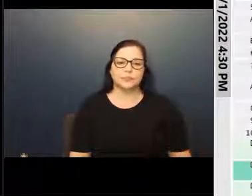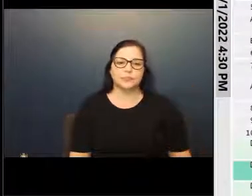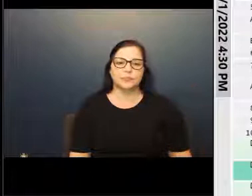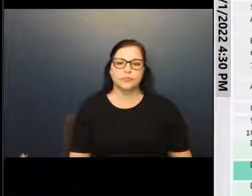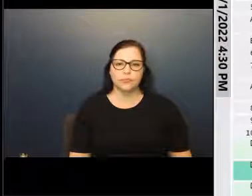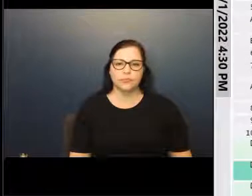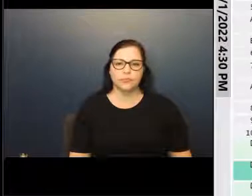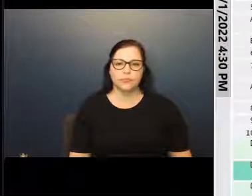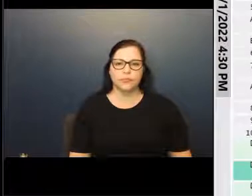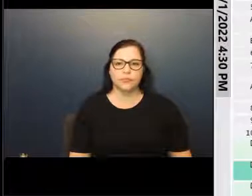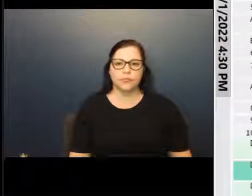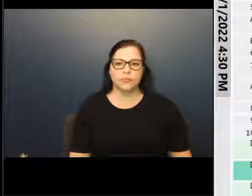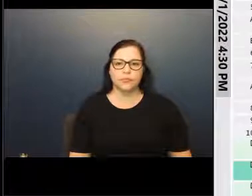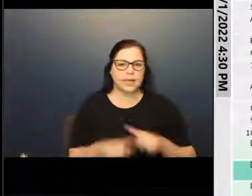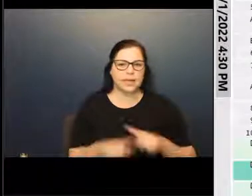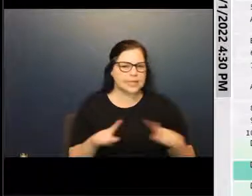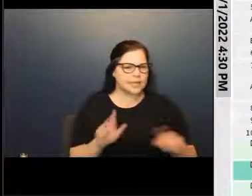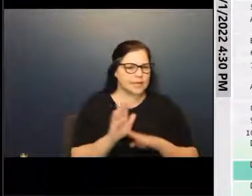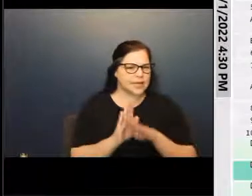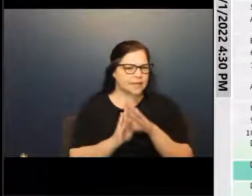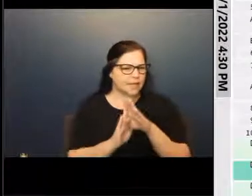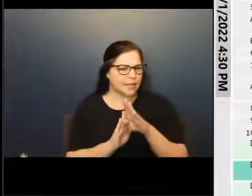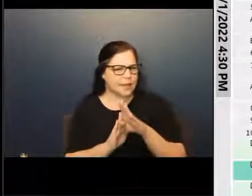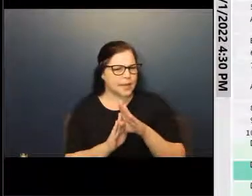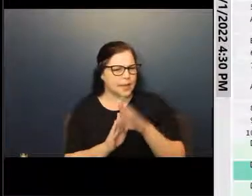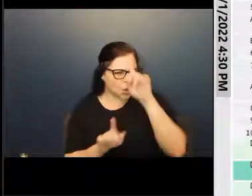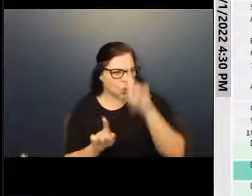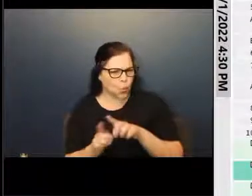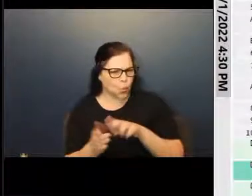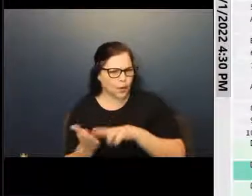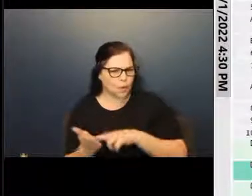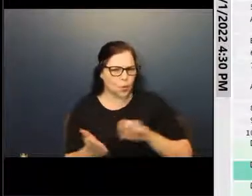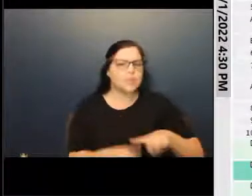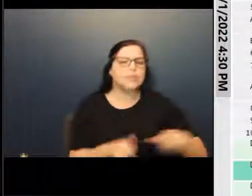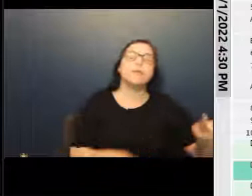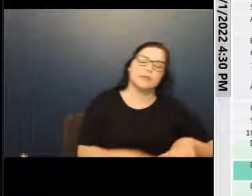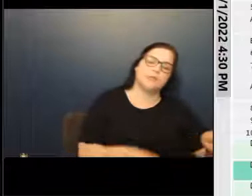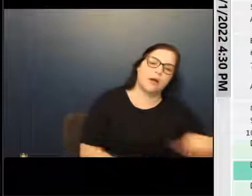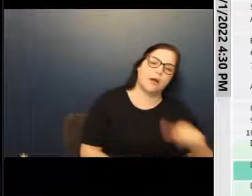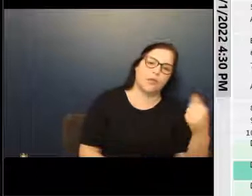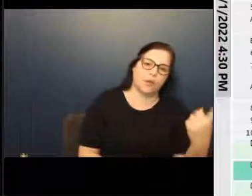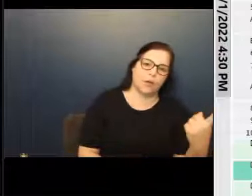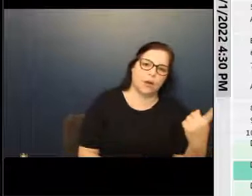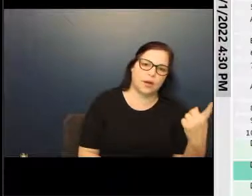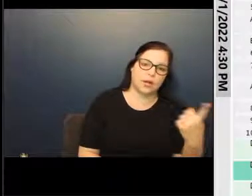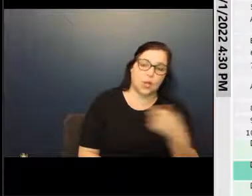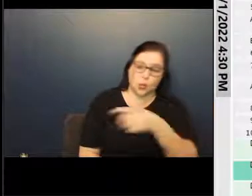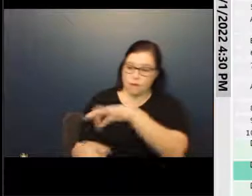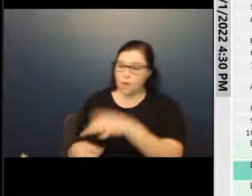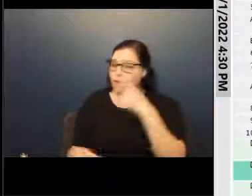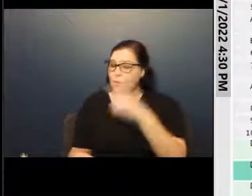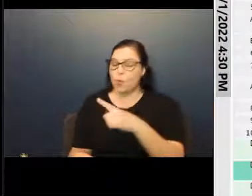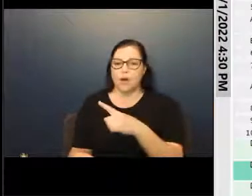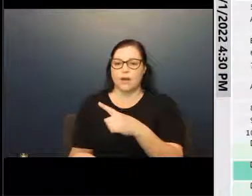So this is a different development agreement or is this the same development agreement? This is a different development agreement. The one that you just voted on was for the commercial